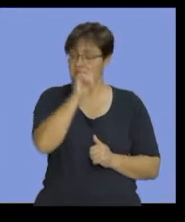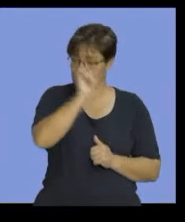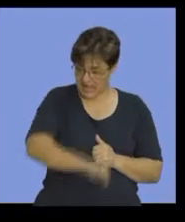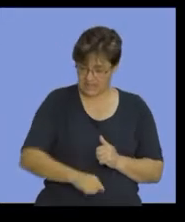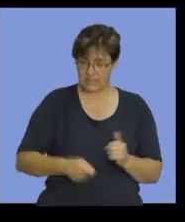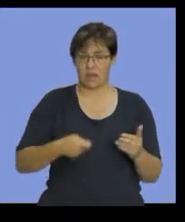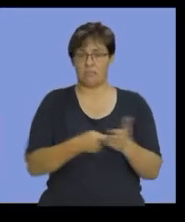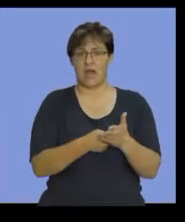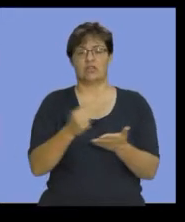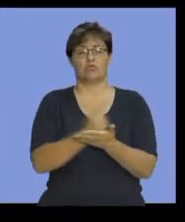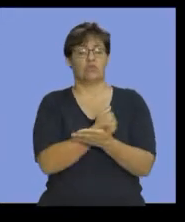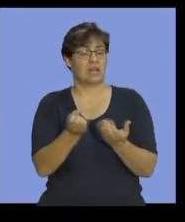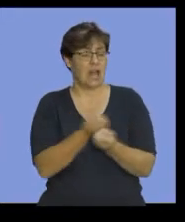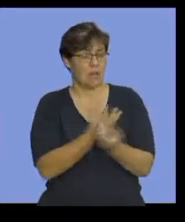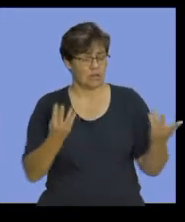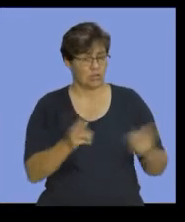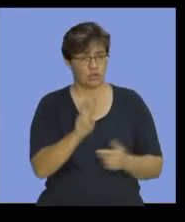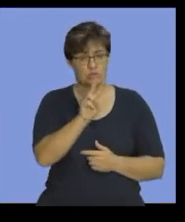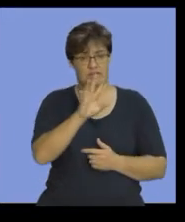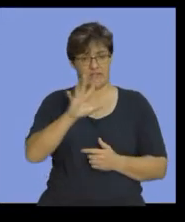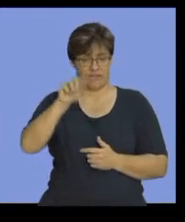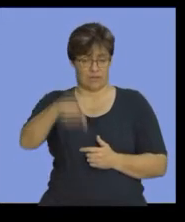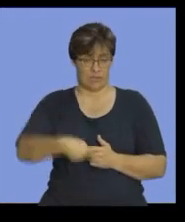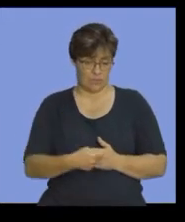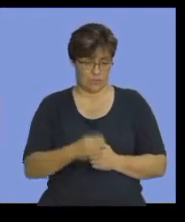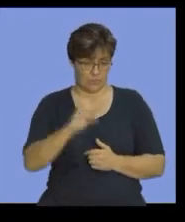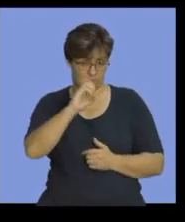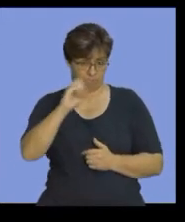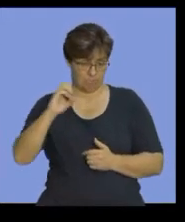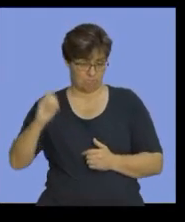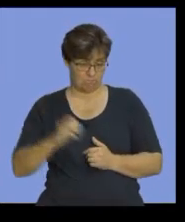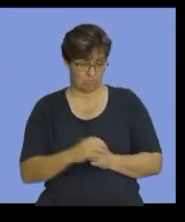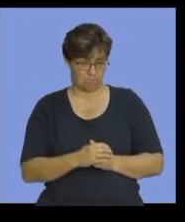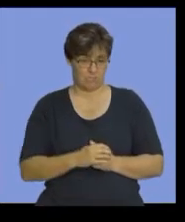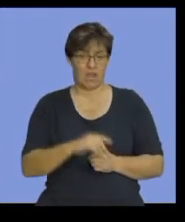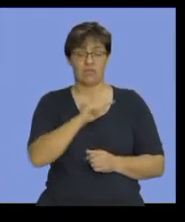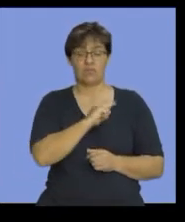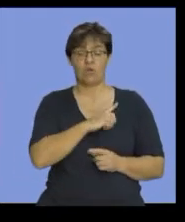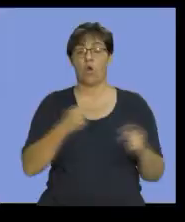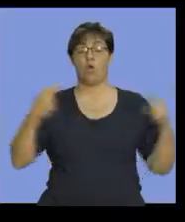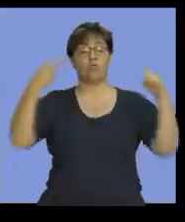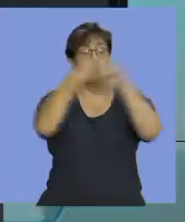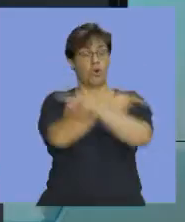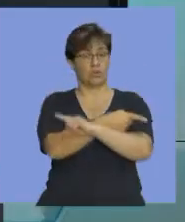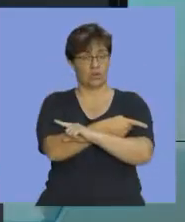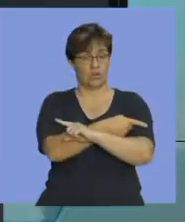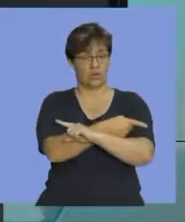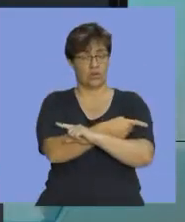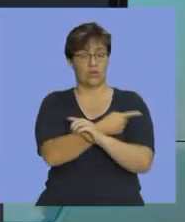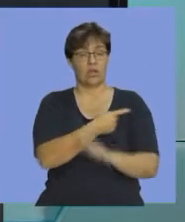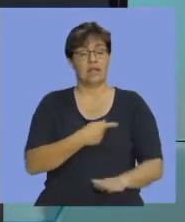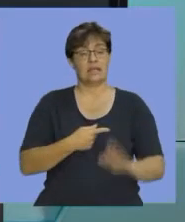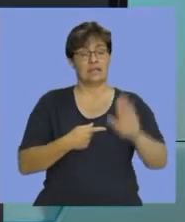bought on credit. For how much? 25,000. Therefore, my contra entry, debit to raw material stock.